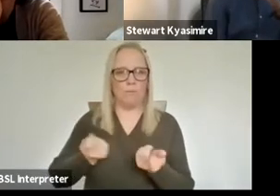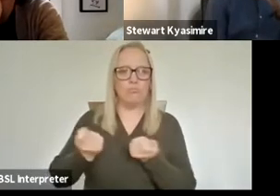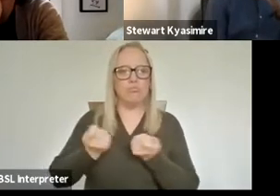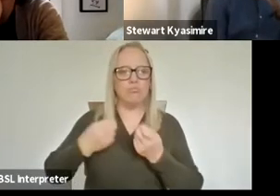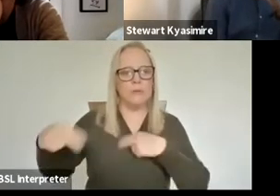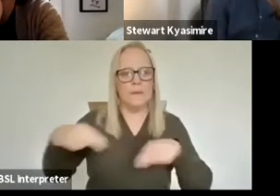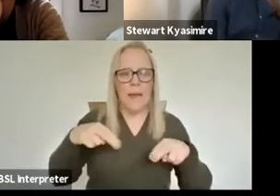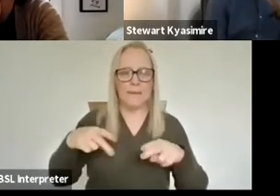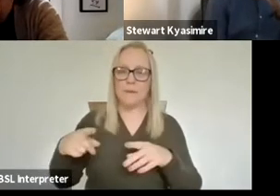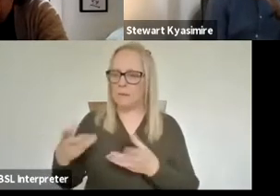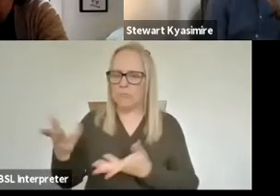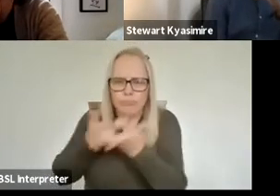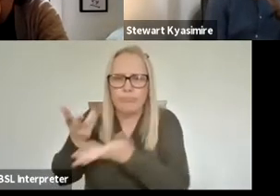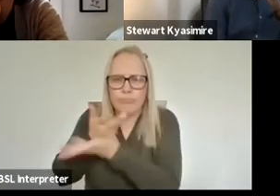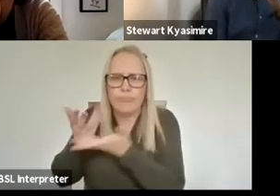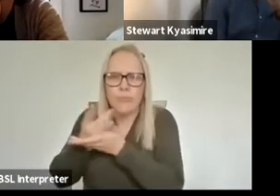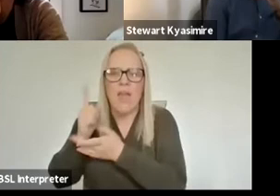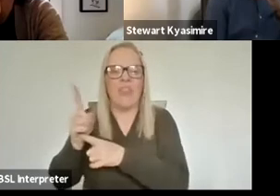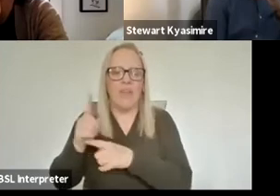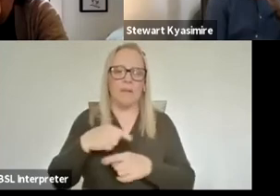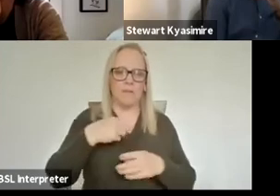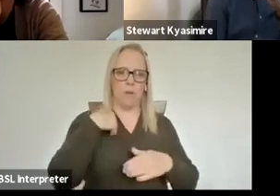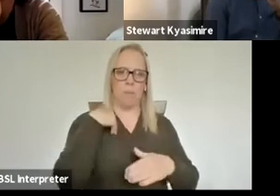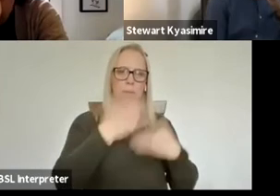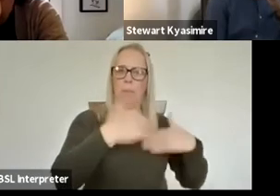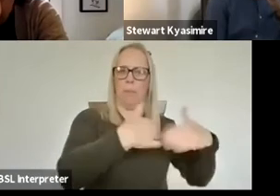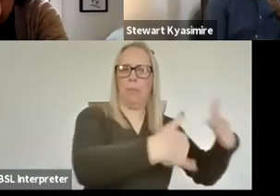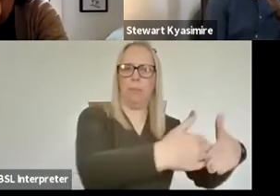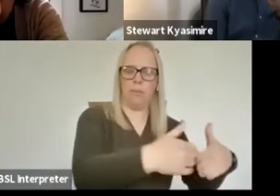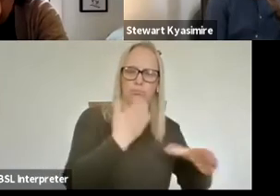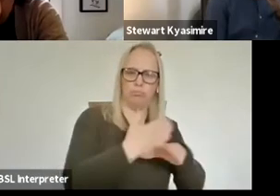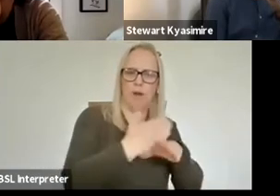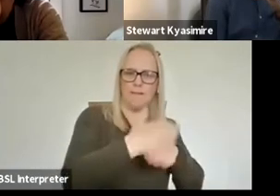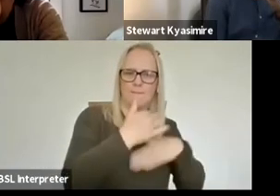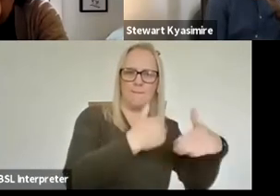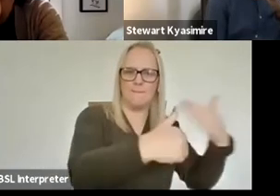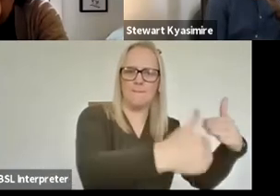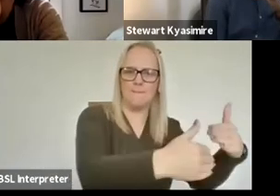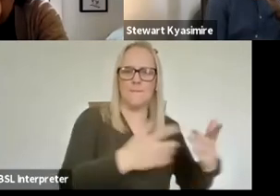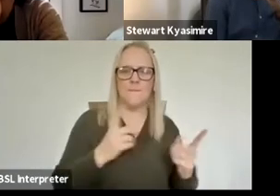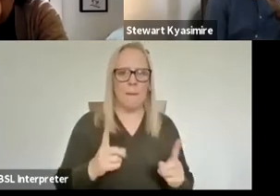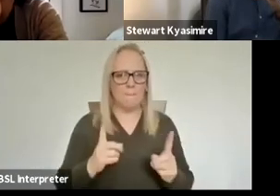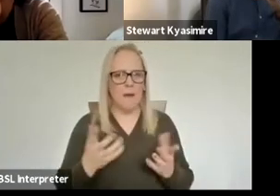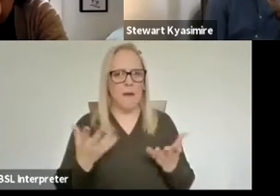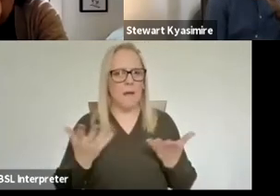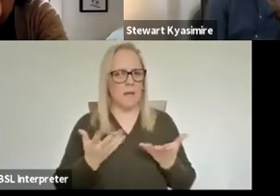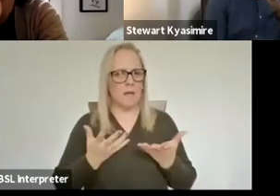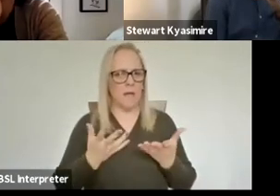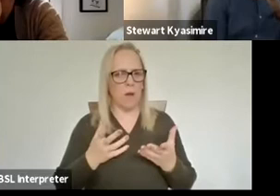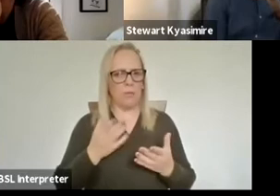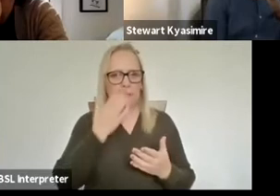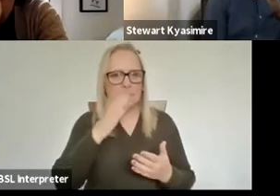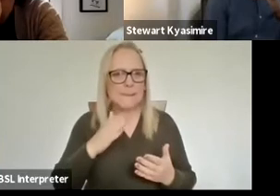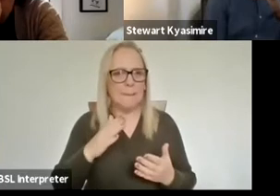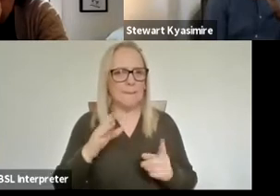studio and then once we're in the studio it has to go fast and it has to be productive but now the each time the whole team was involved